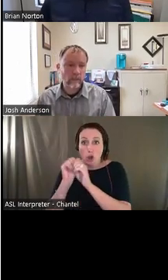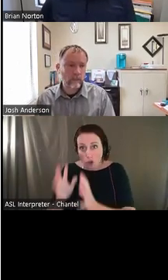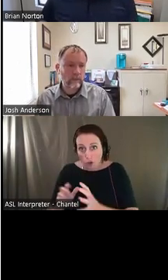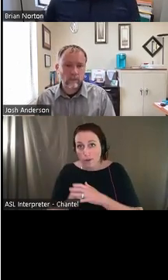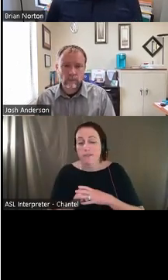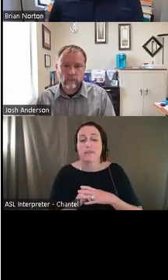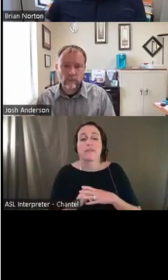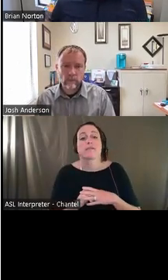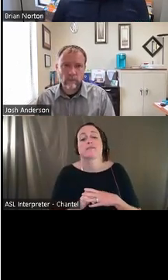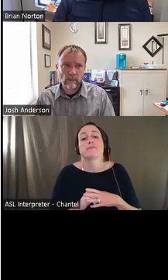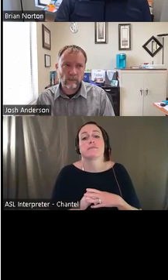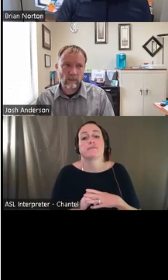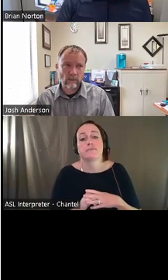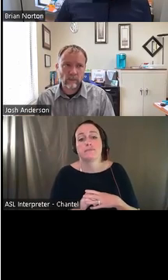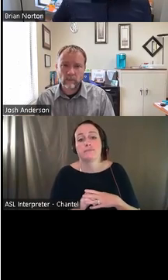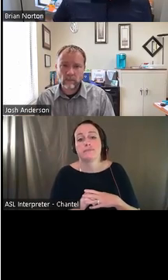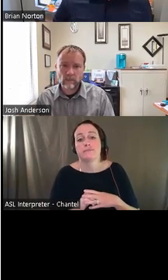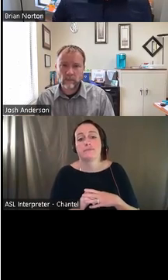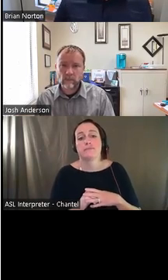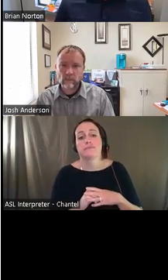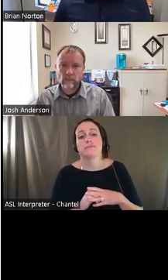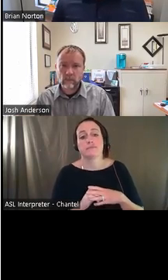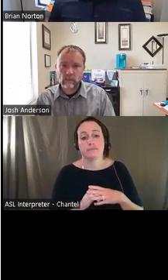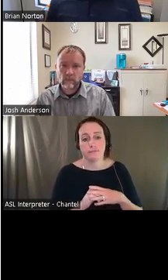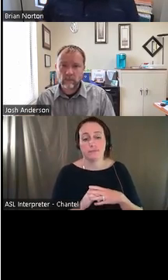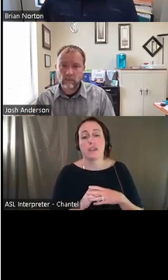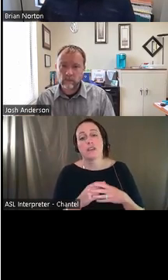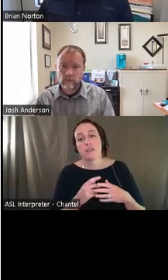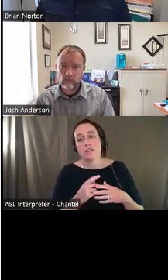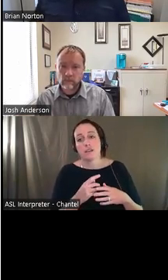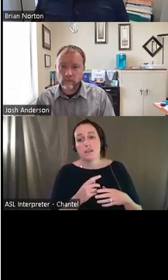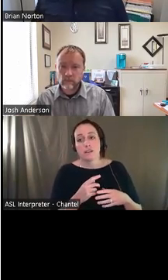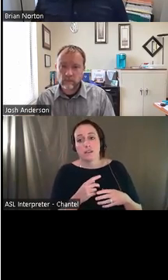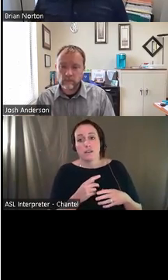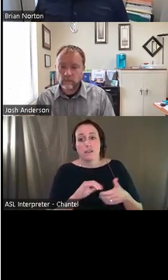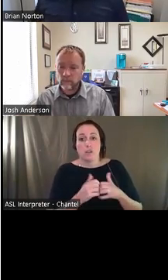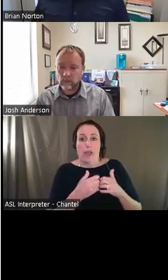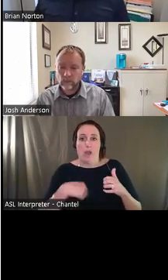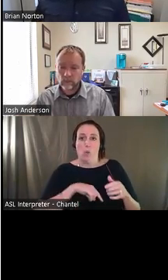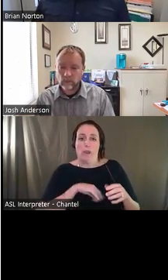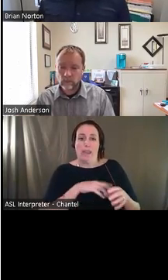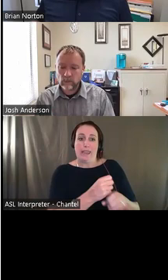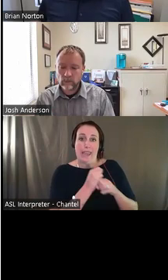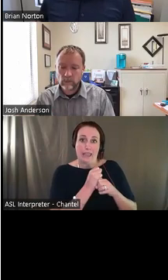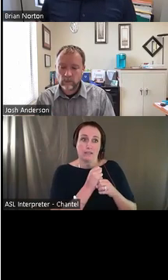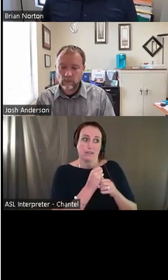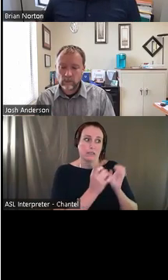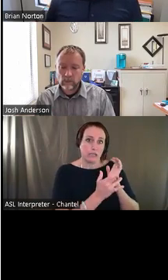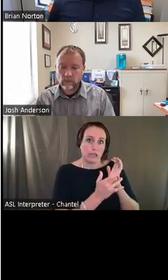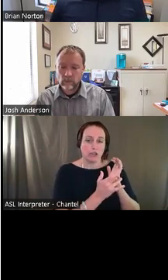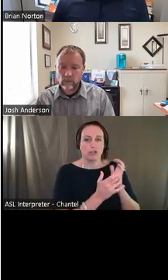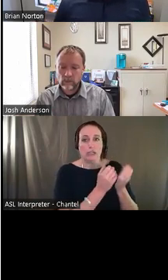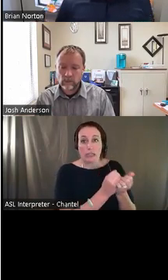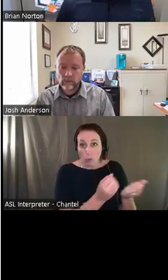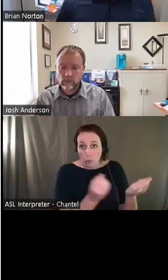ways that folks that we as state AT programs work to be able to get devices and technology in people's hands, um, as we